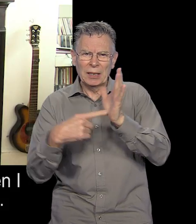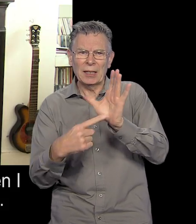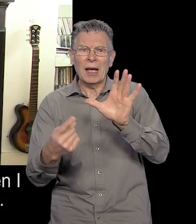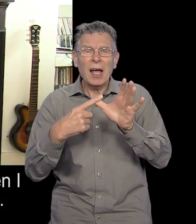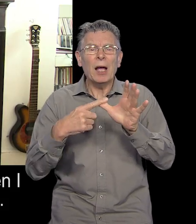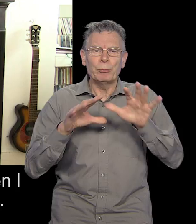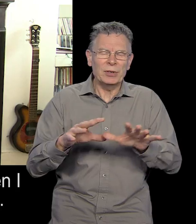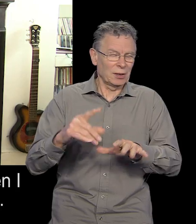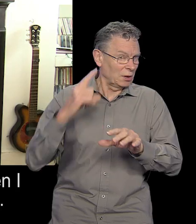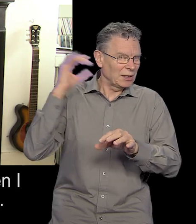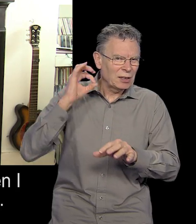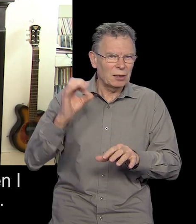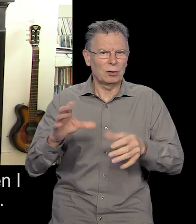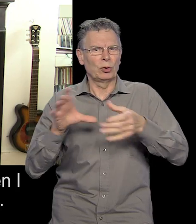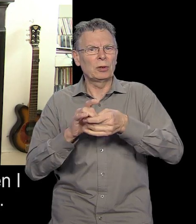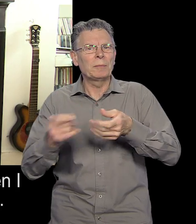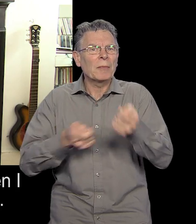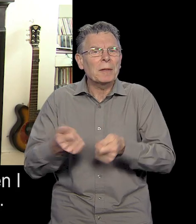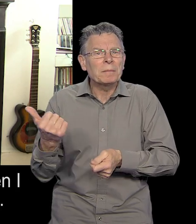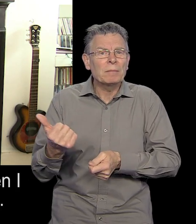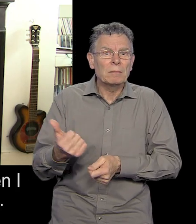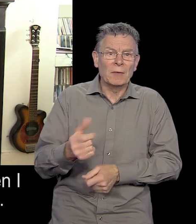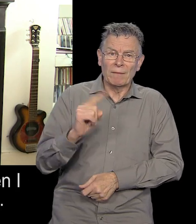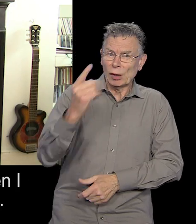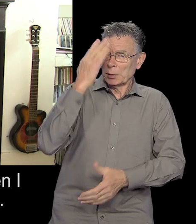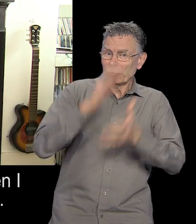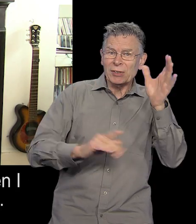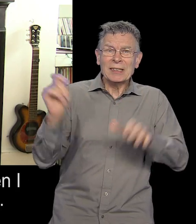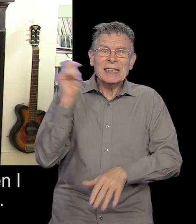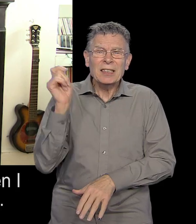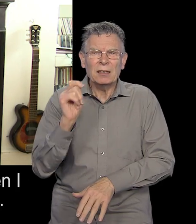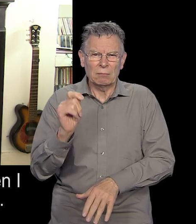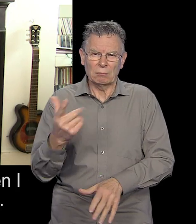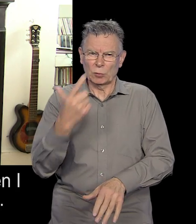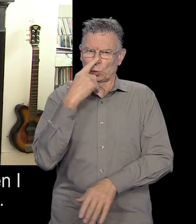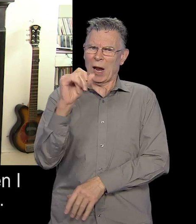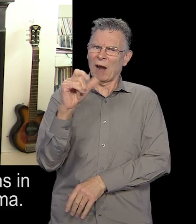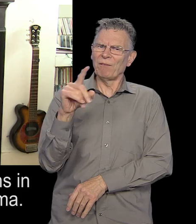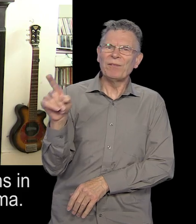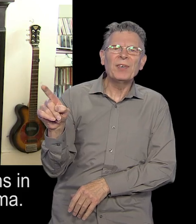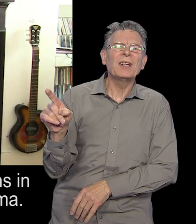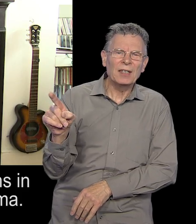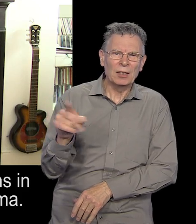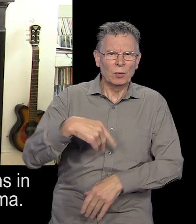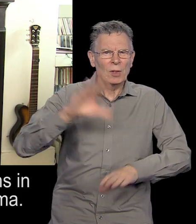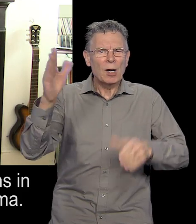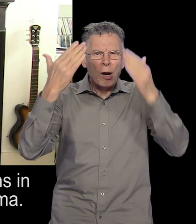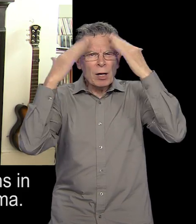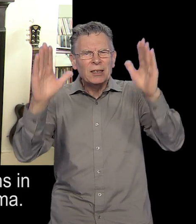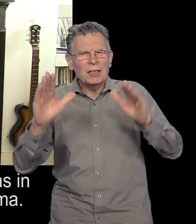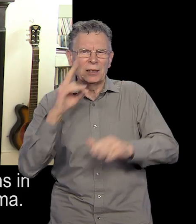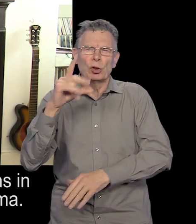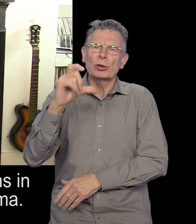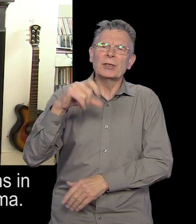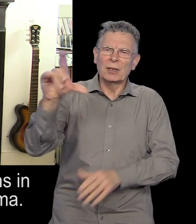I first experienced tinnitus when I was 12 years old. And I was on a holiday visiting my